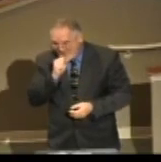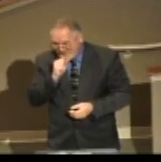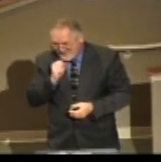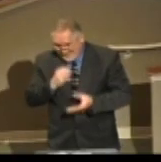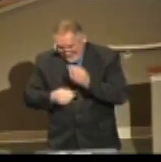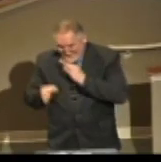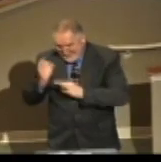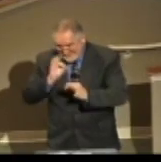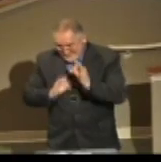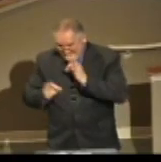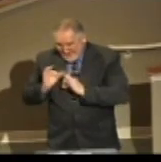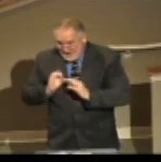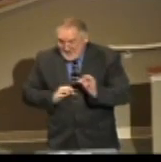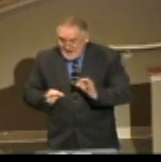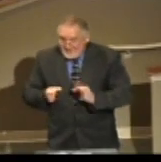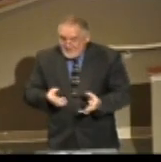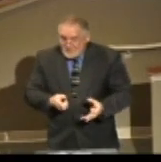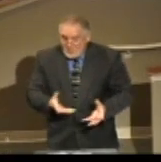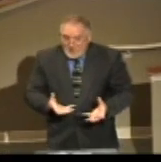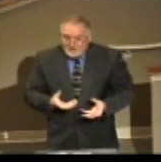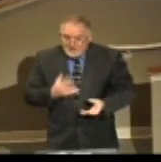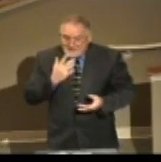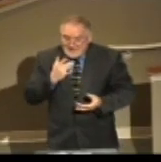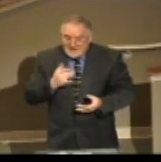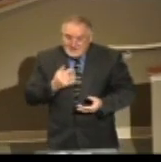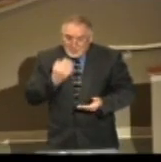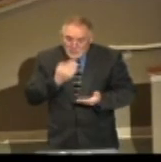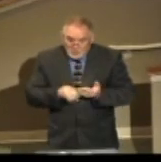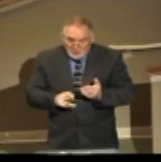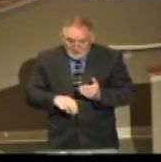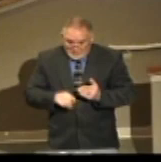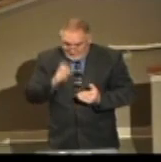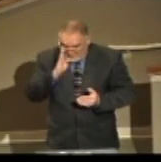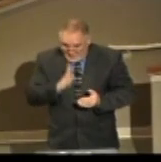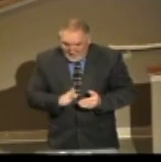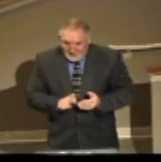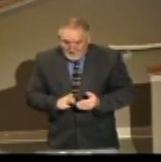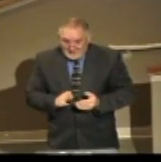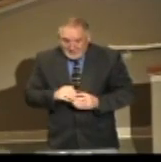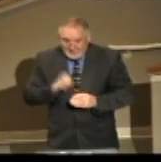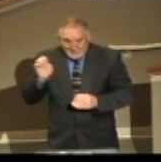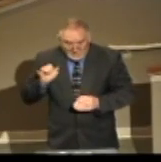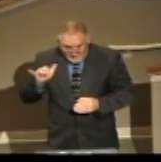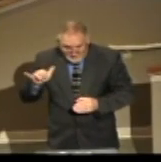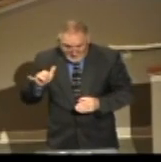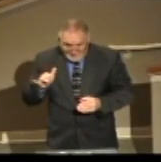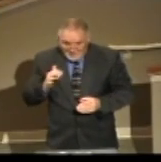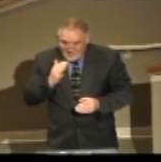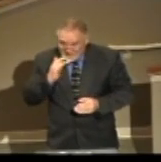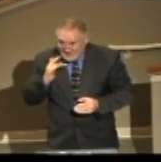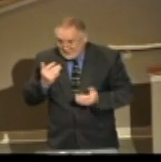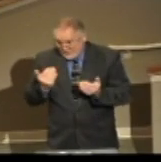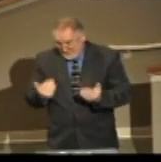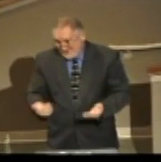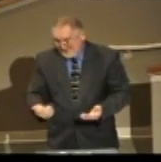If you're going to taste of the goodness of God in eternity, you better make sure you've tasted the goodness of the Lord in the land of the living.